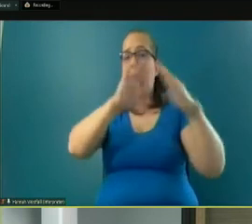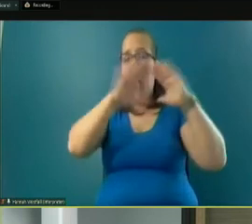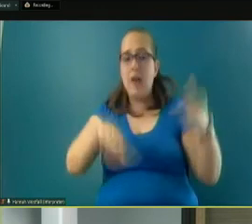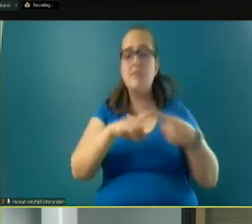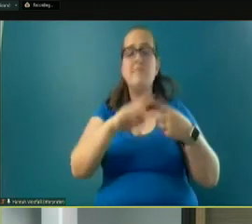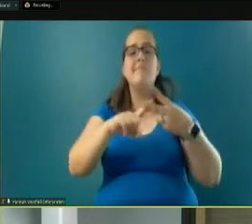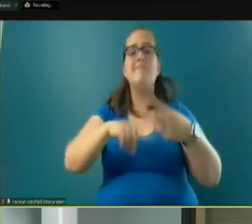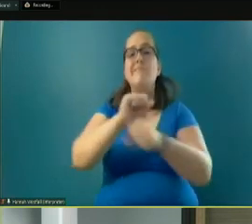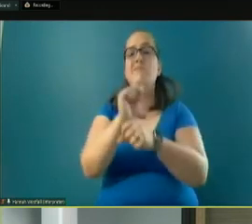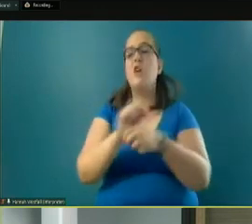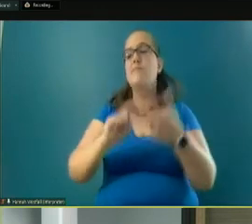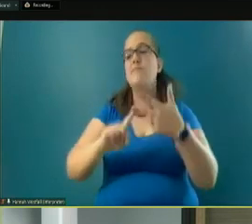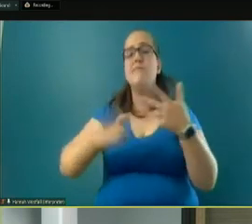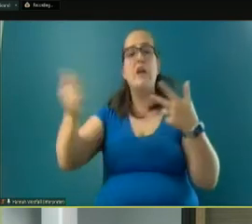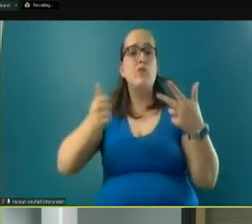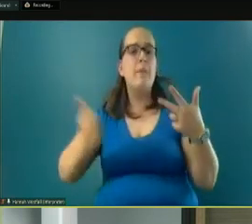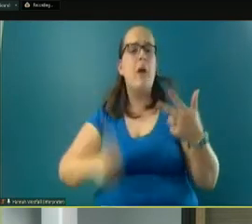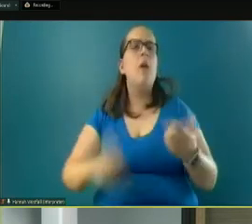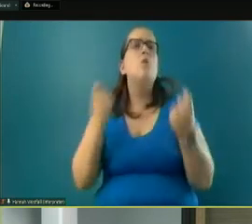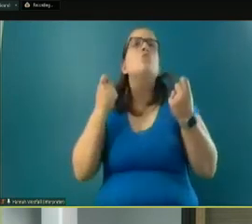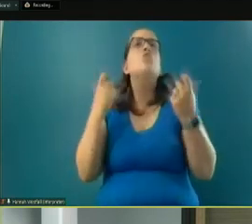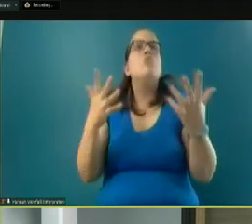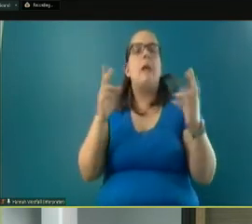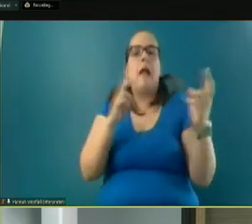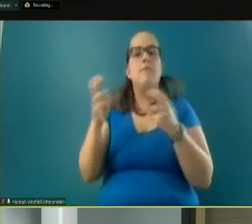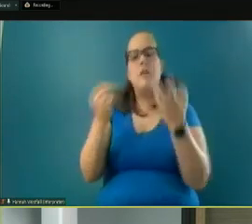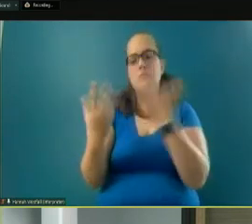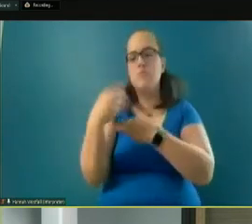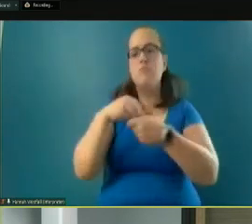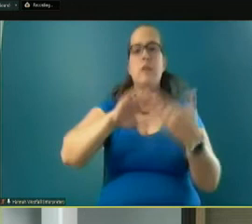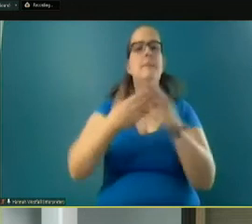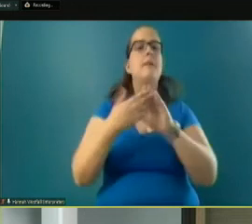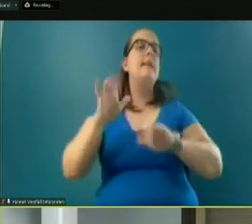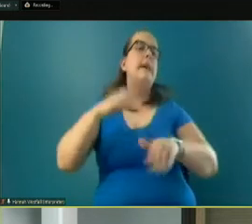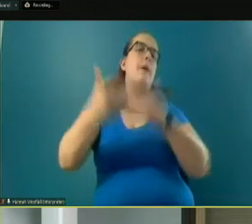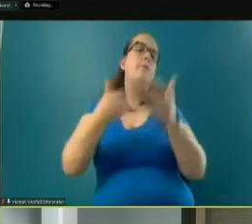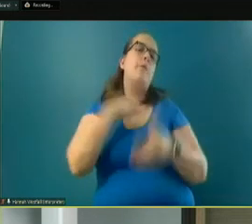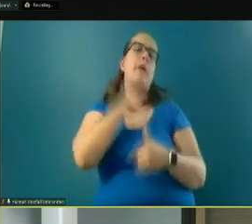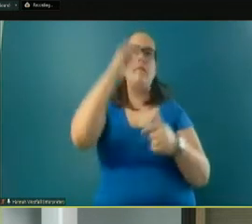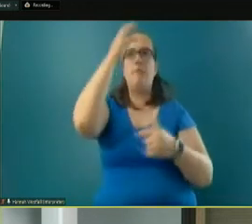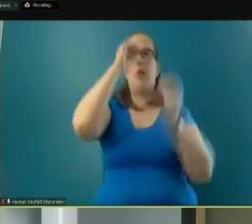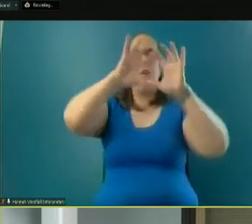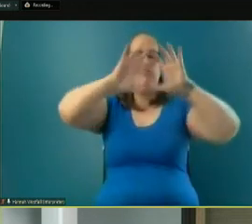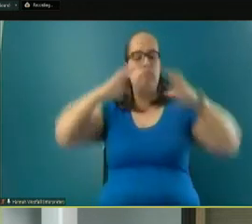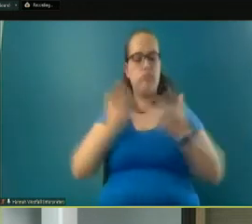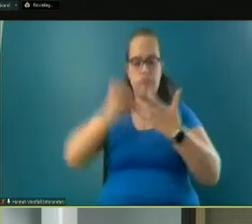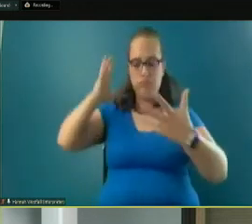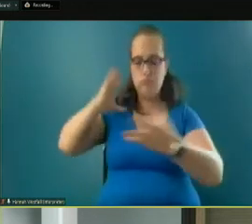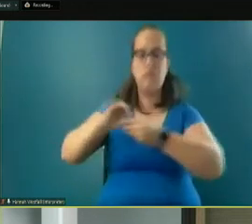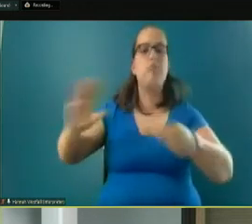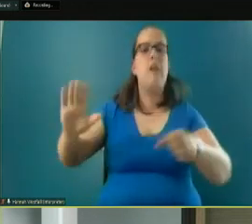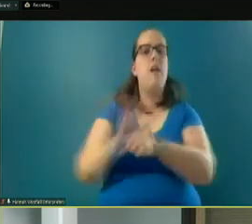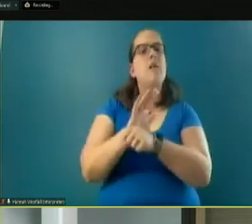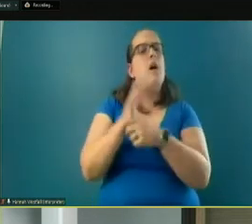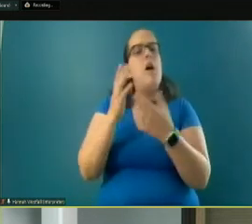transportation, so many of those issues, and engaging the community in that process so we can think holistically and comprehensively about what those